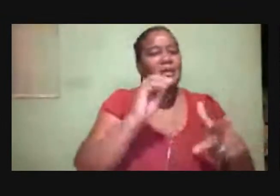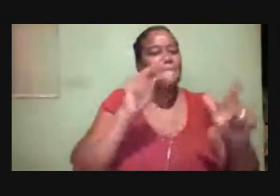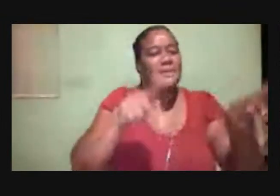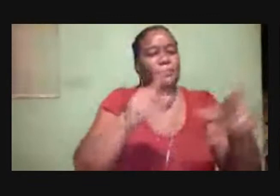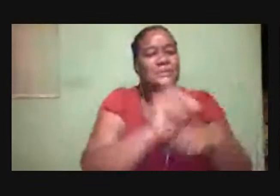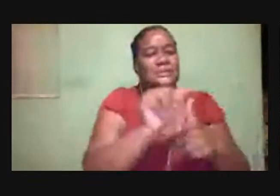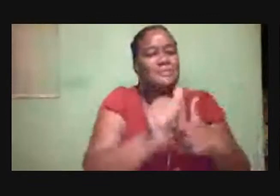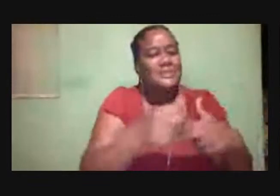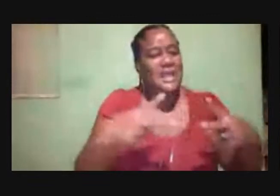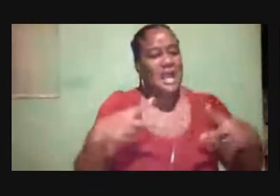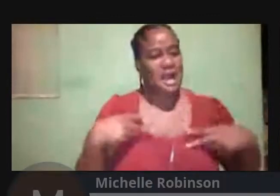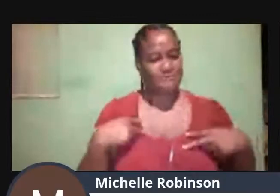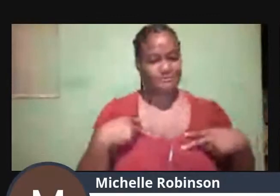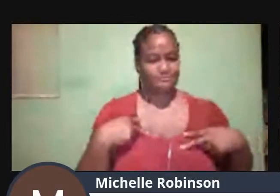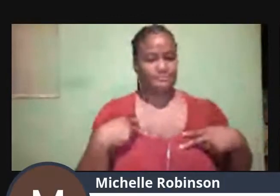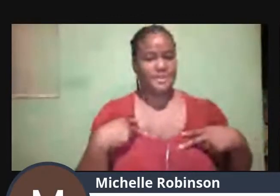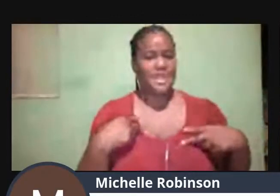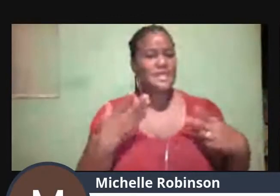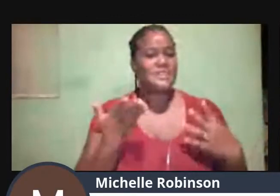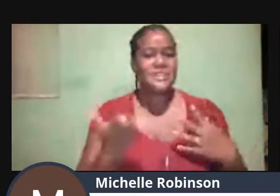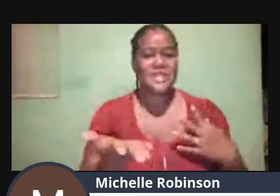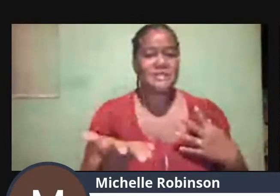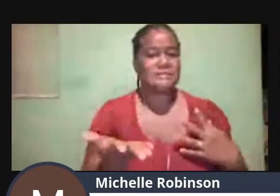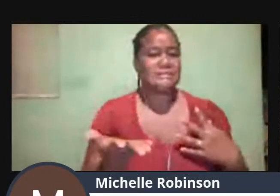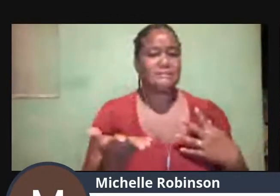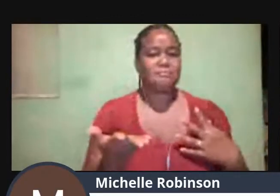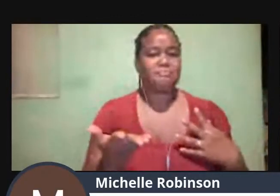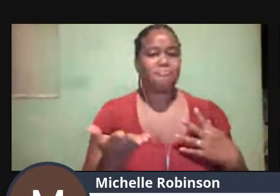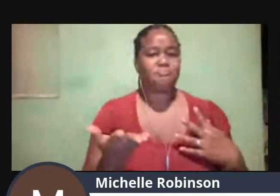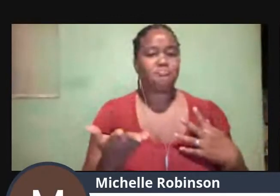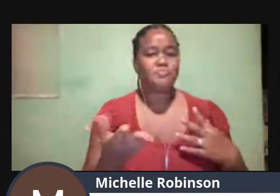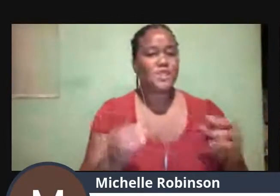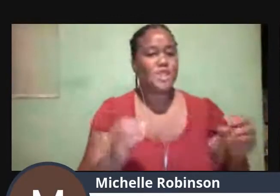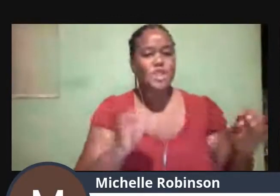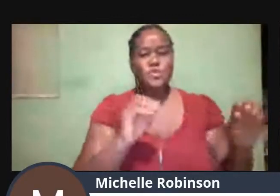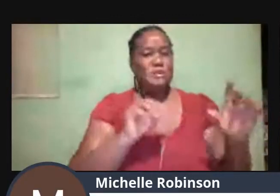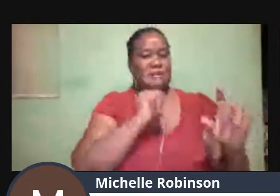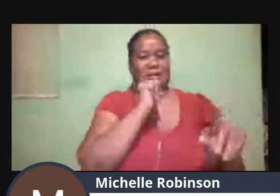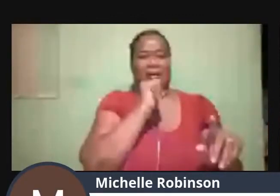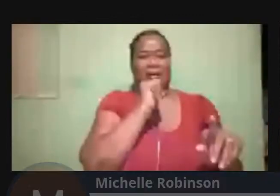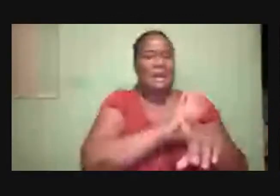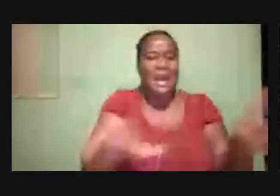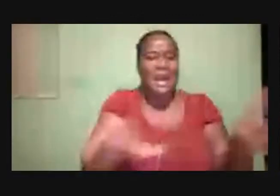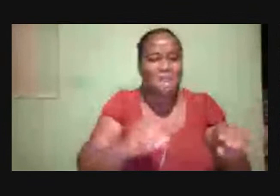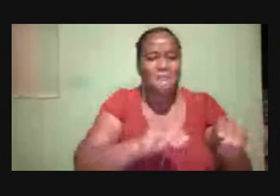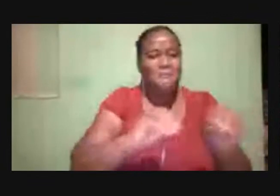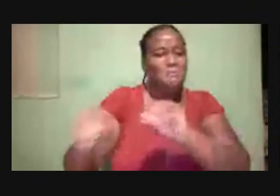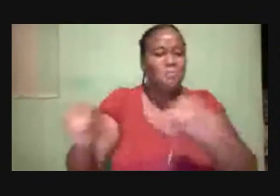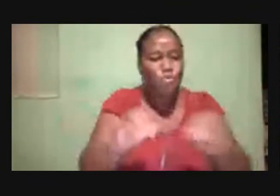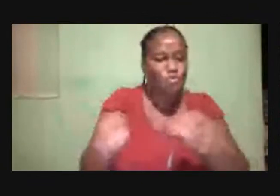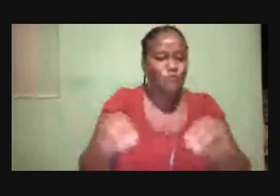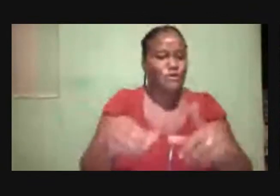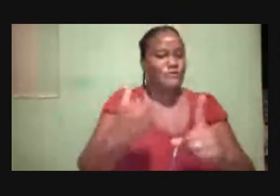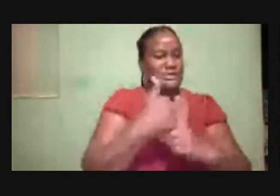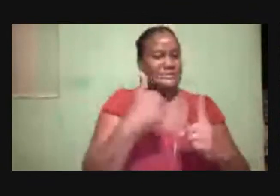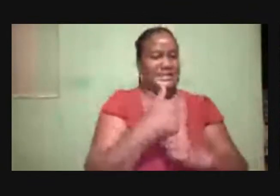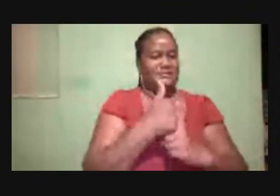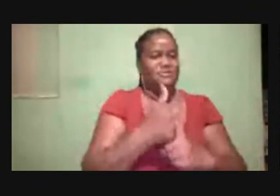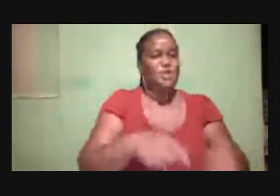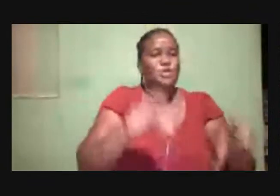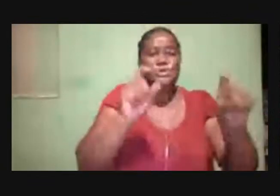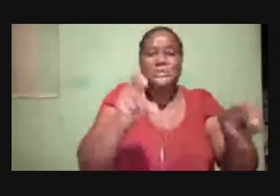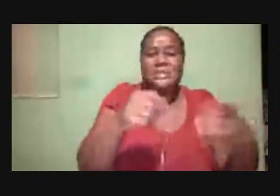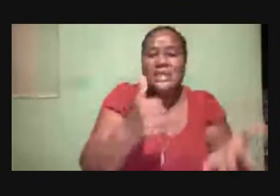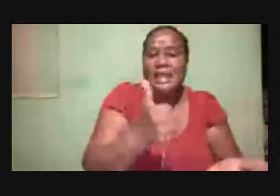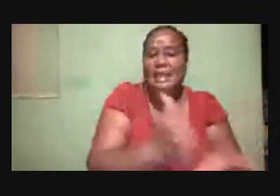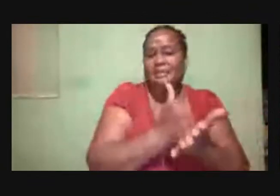There is a Challenge of Mobility Problems Sometimes Needing help To get